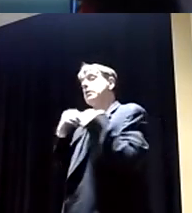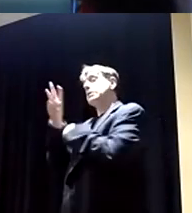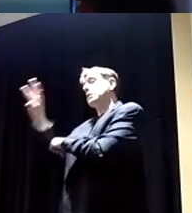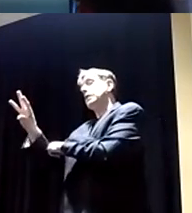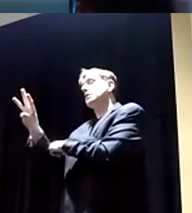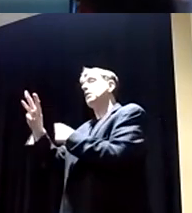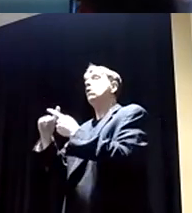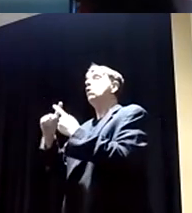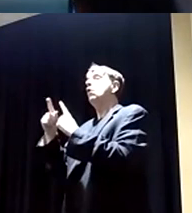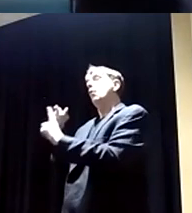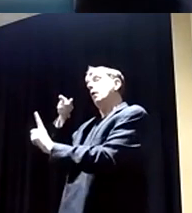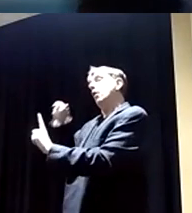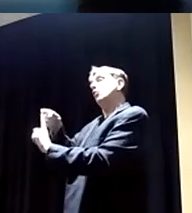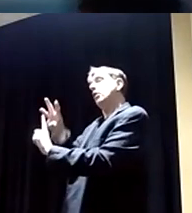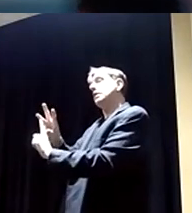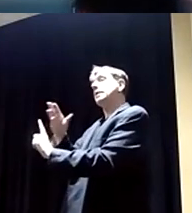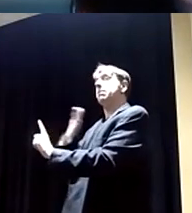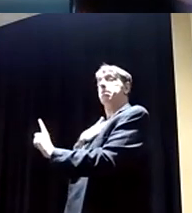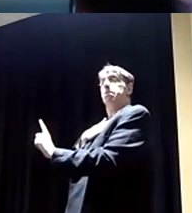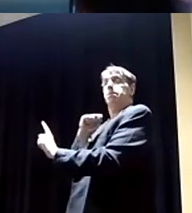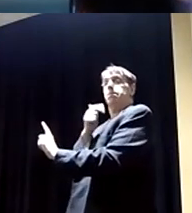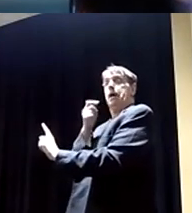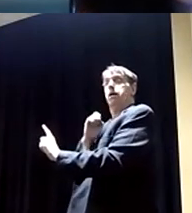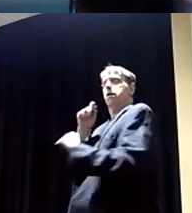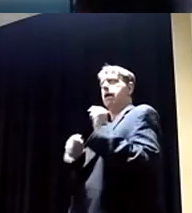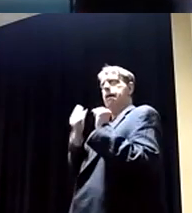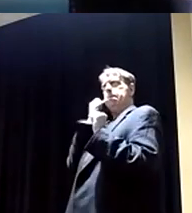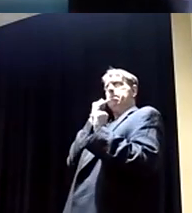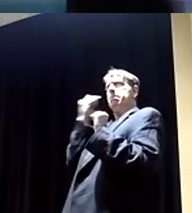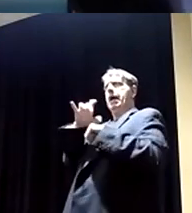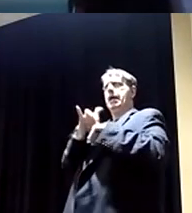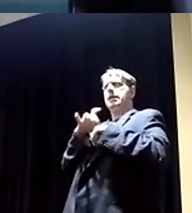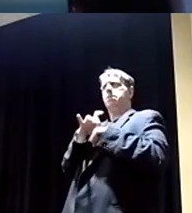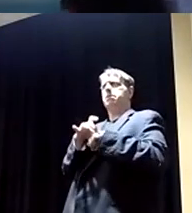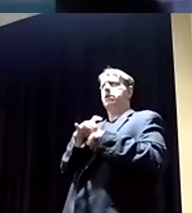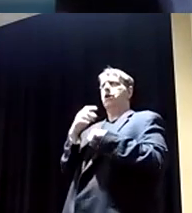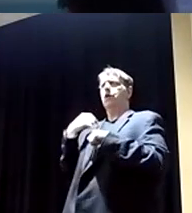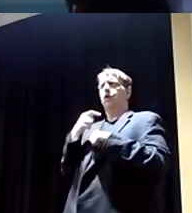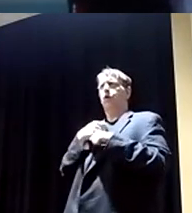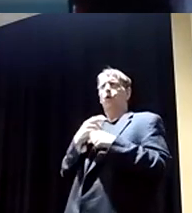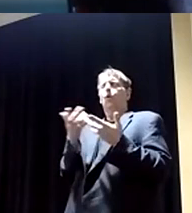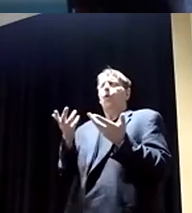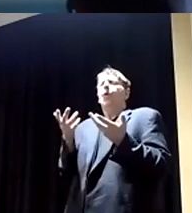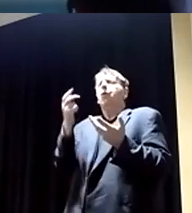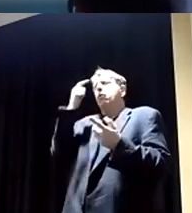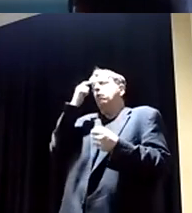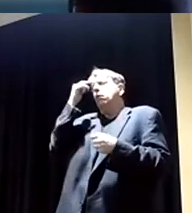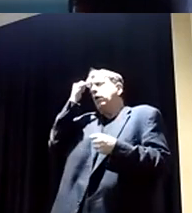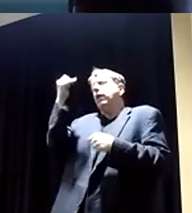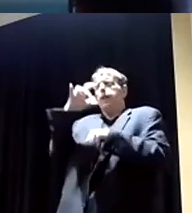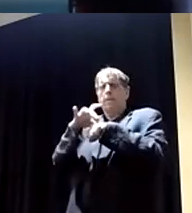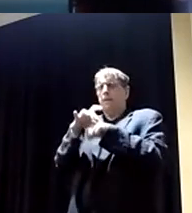my age, I don't know what this planet is going to look like the way we're treating it. We treat it like a trash can. We need